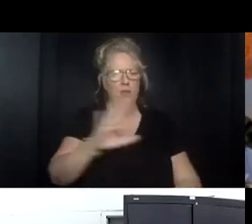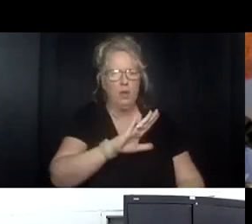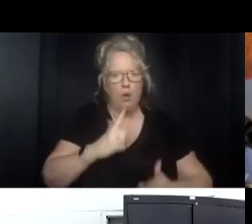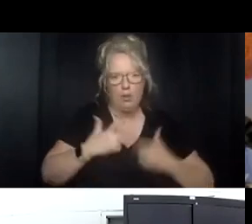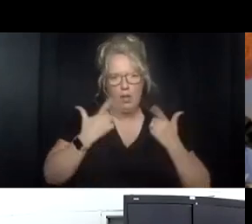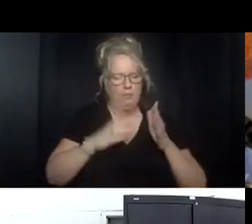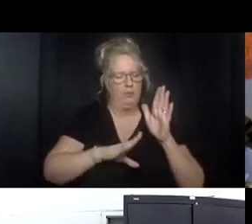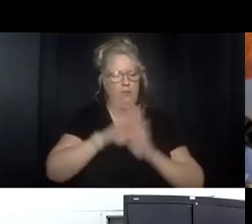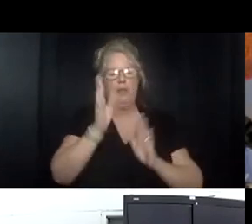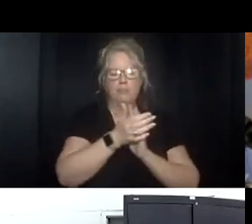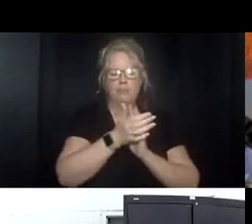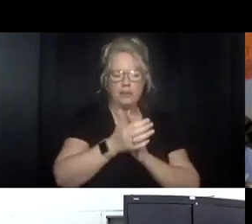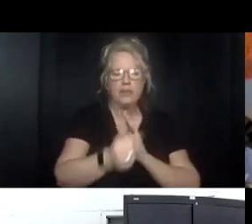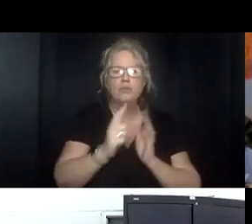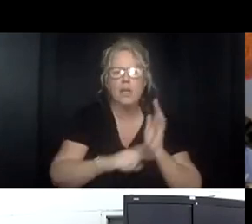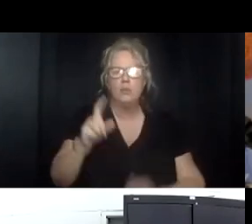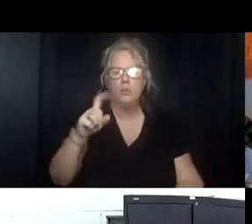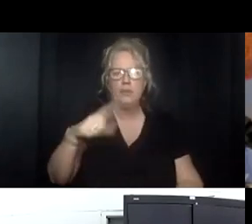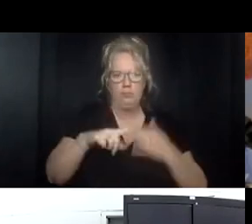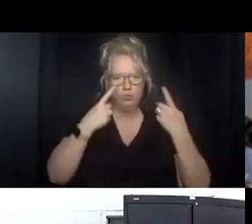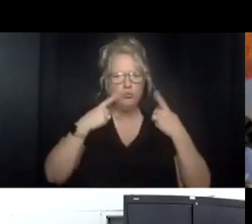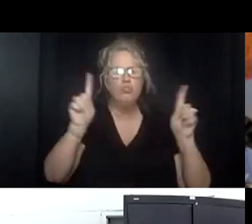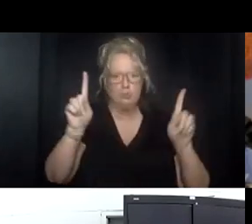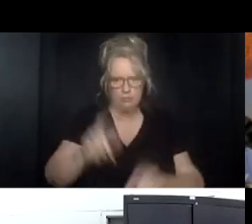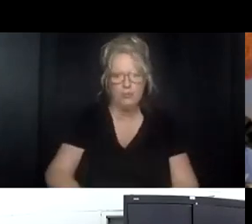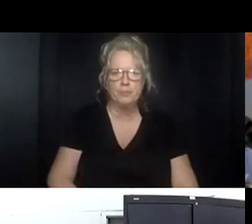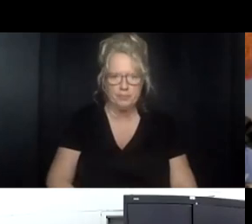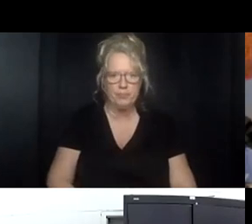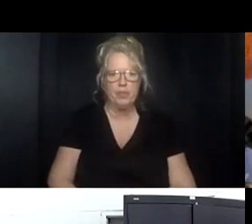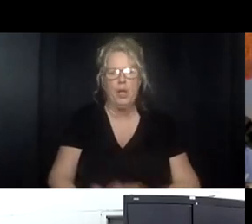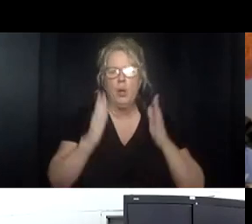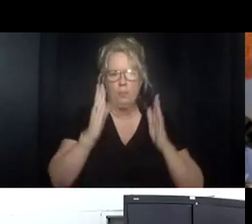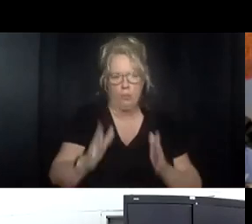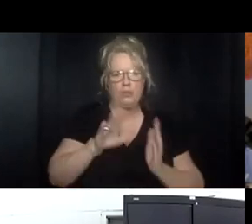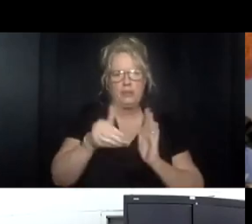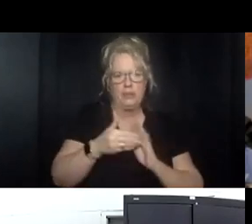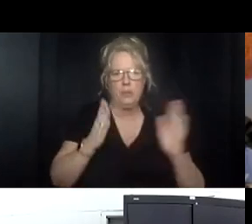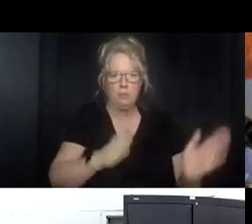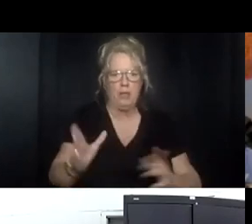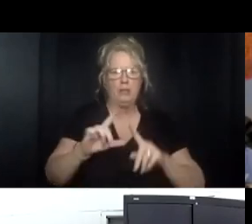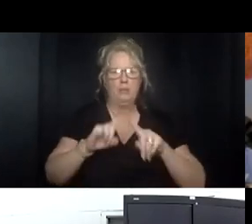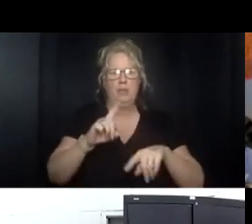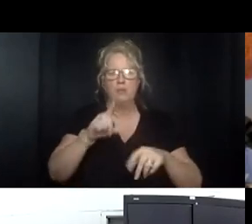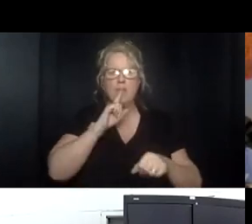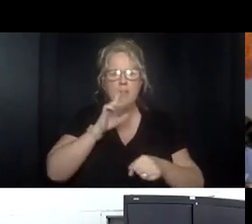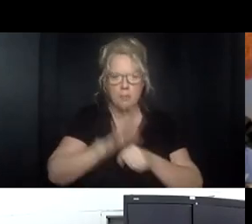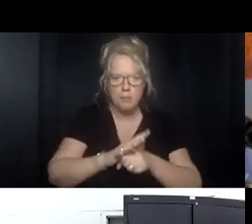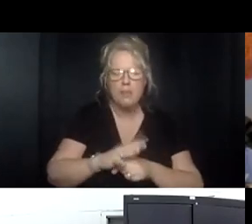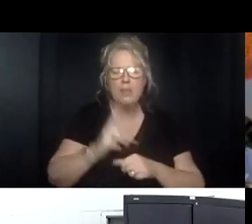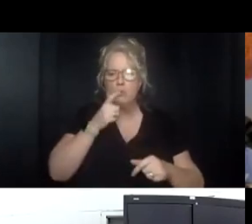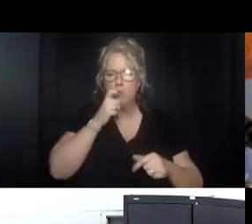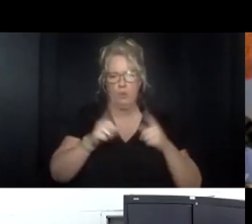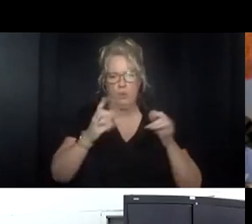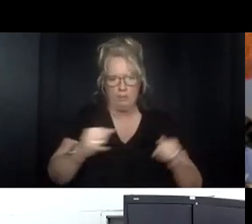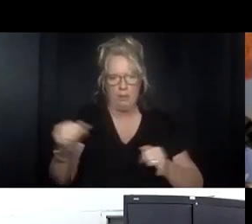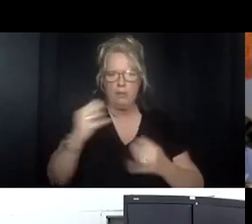and develop the skills and abilities needed to achieve these goals person-centered planning depends on the commitment of a team of individuals who